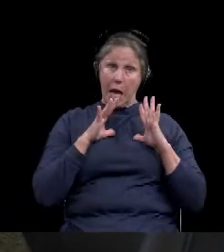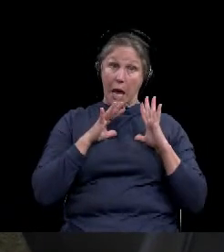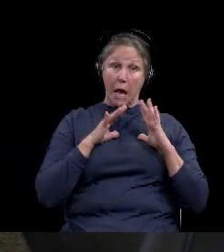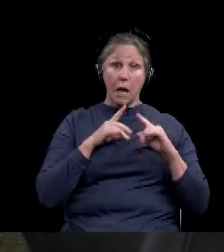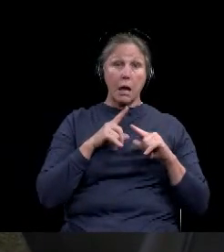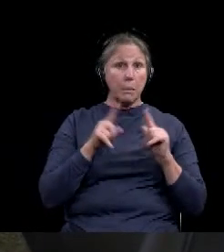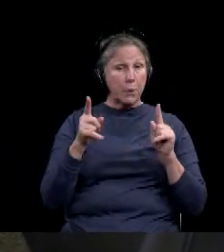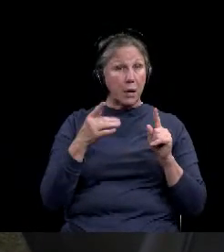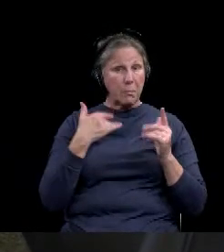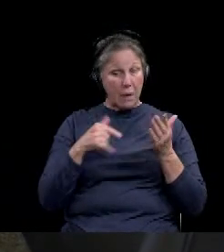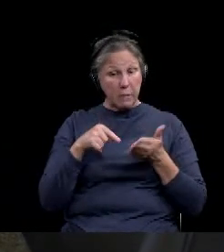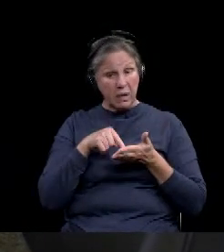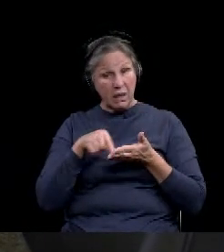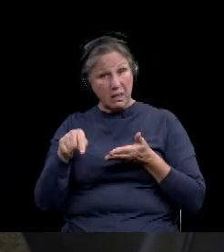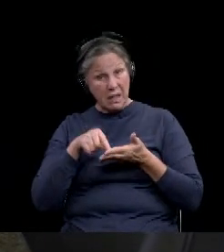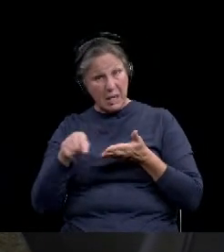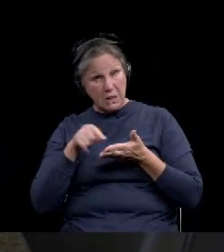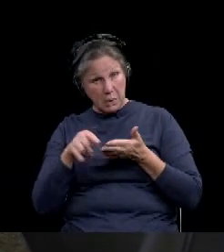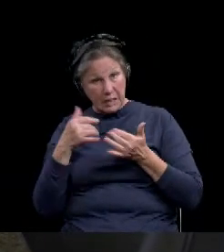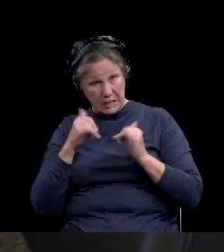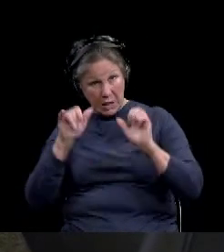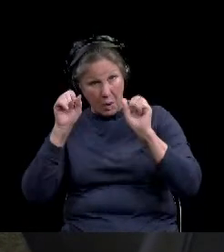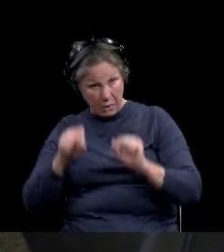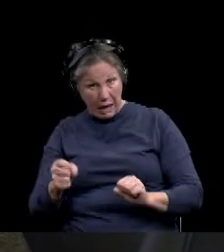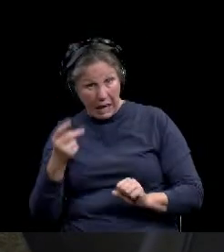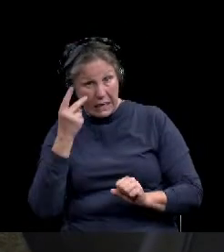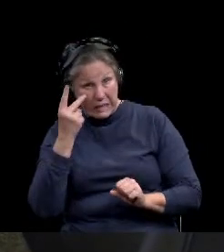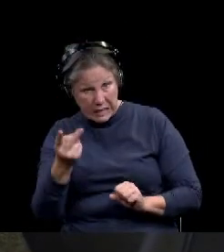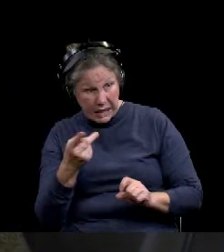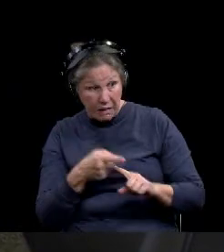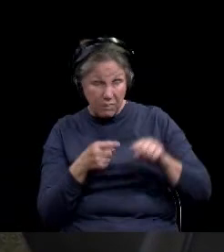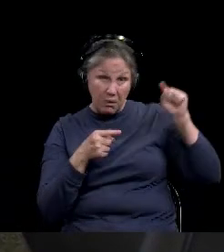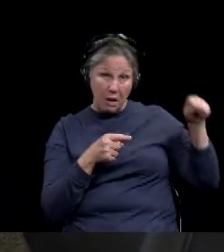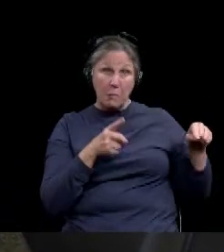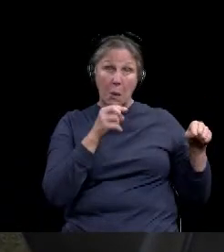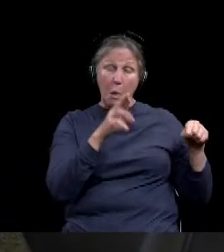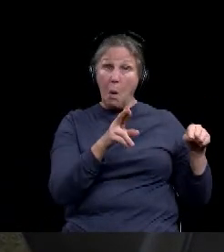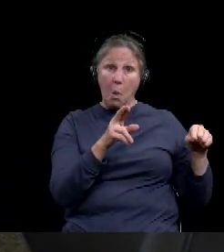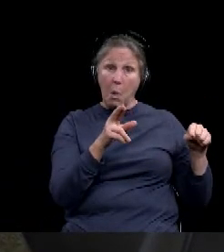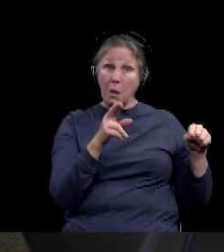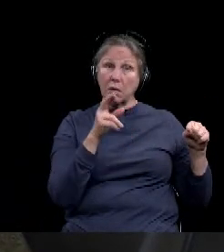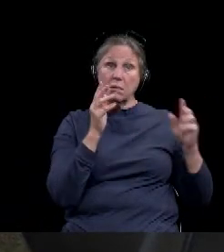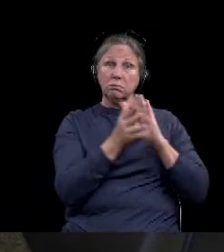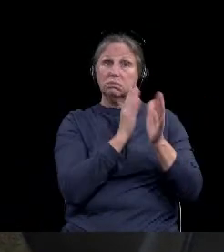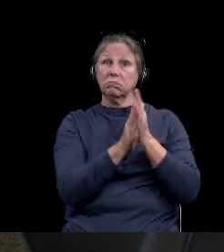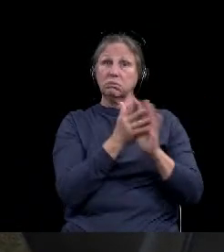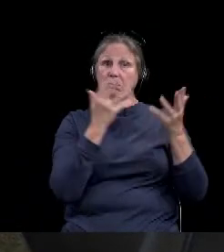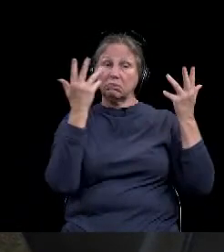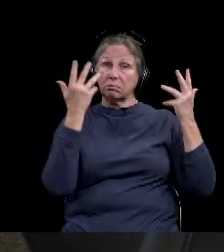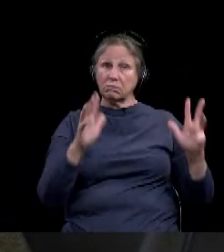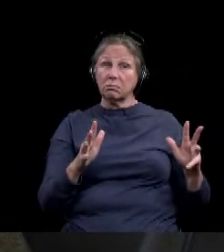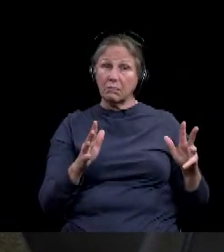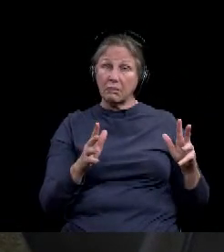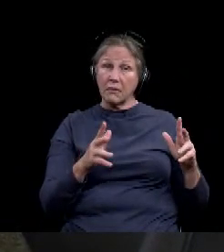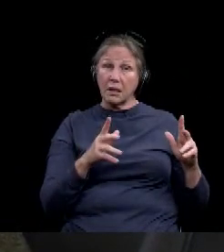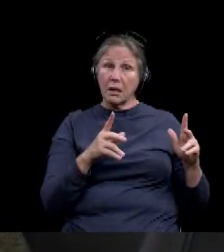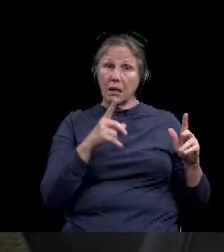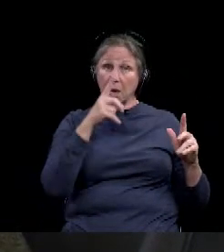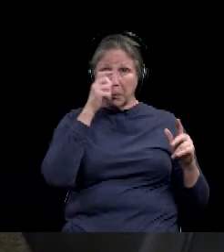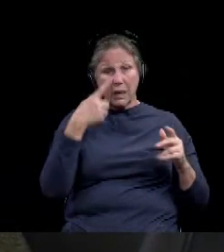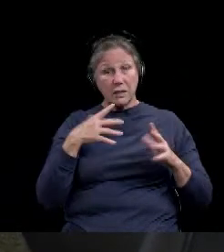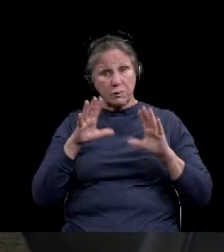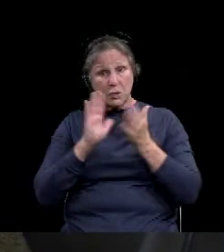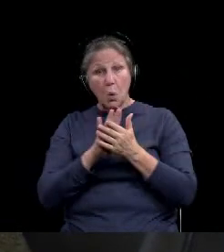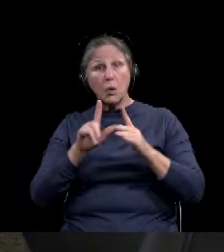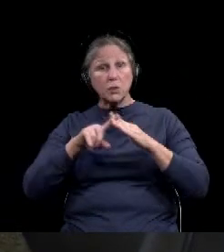of this week, we could still see a spike from that labor day celebration or that we could still end up seeing that increase due to classes going back